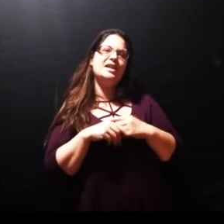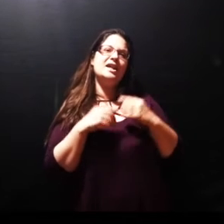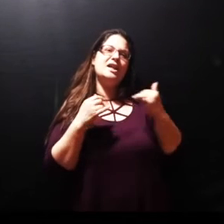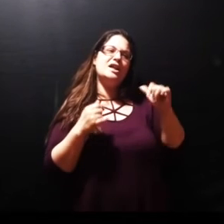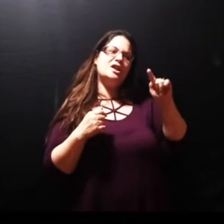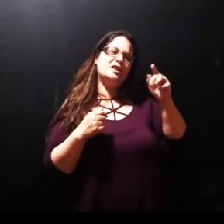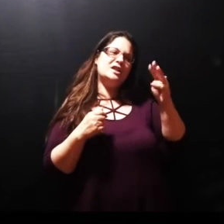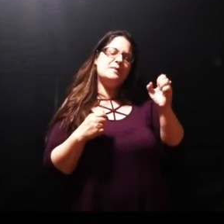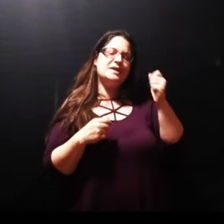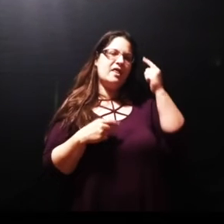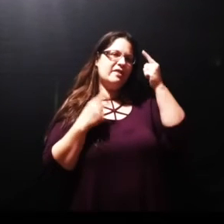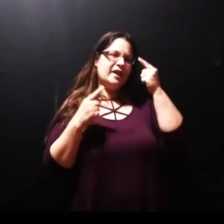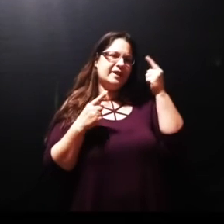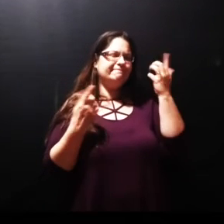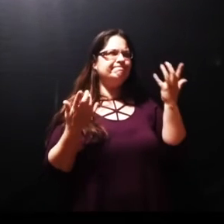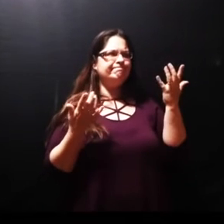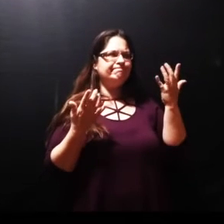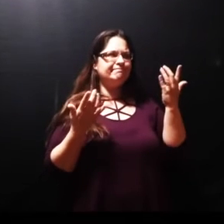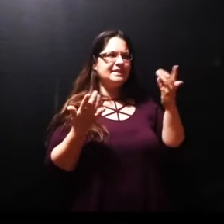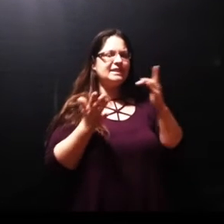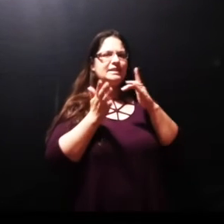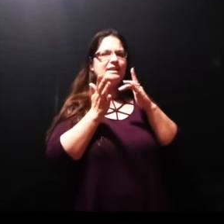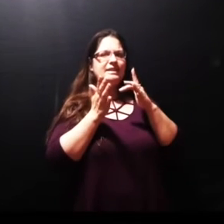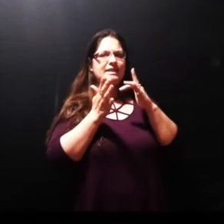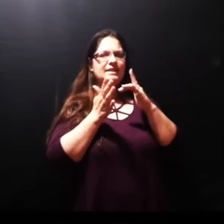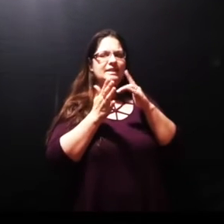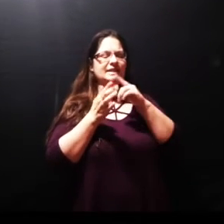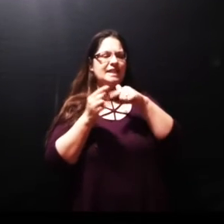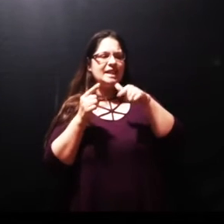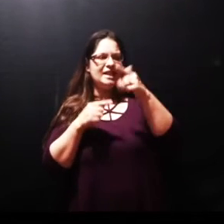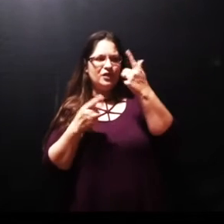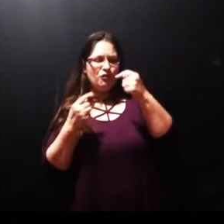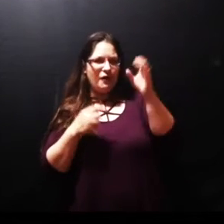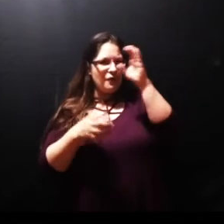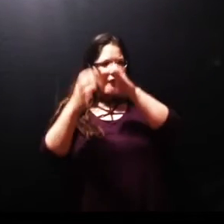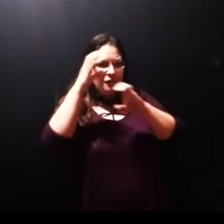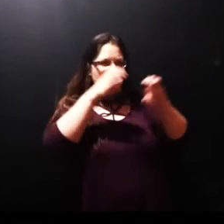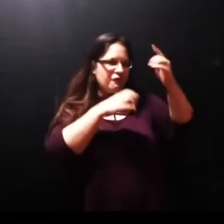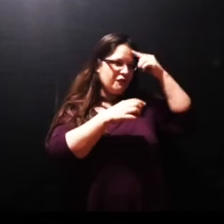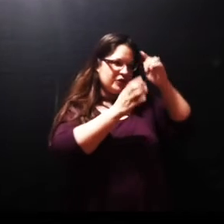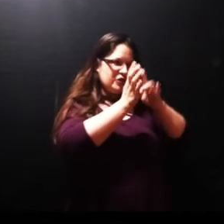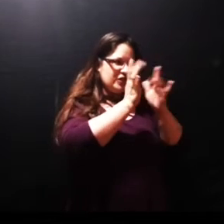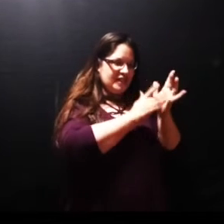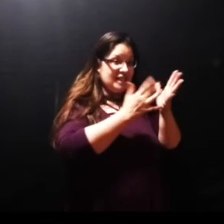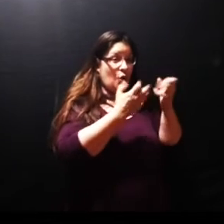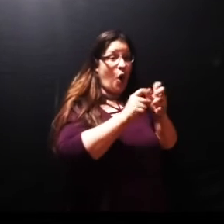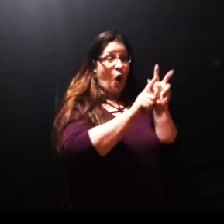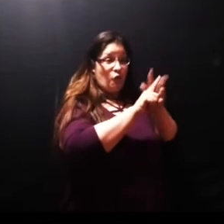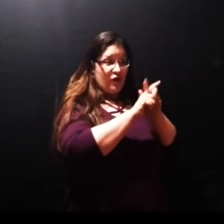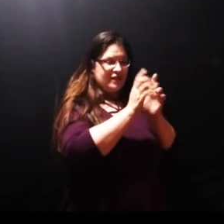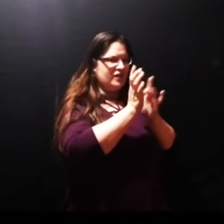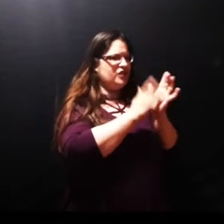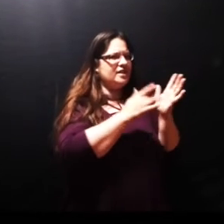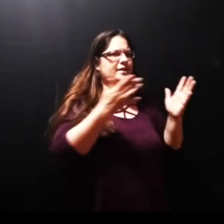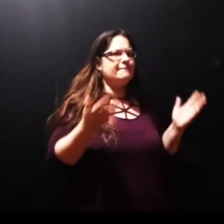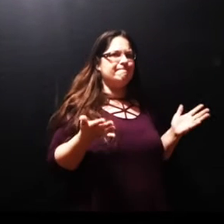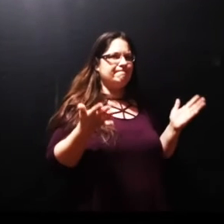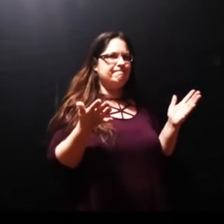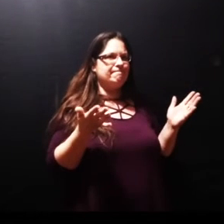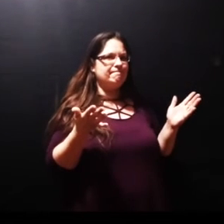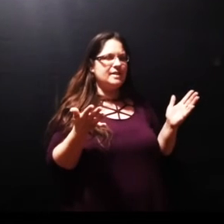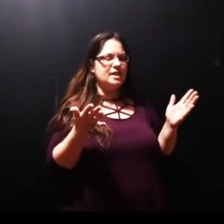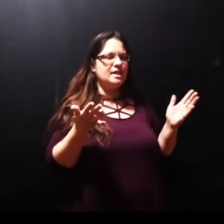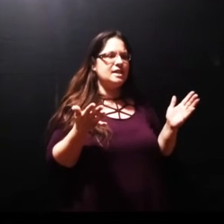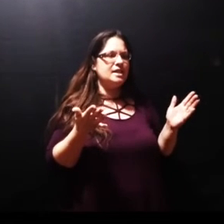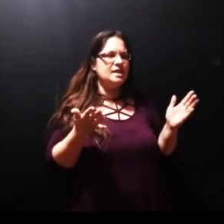but Thomas is thinking here Jesus is a wanted man Jesus has a death sentence on his head